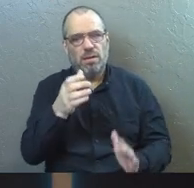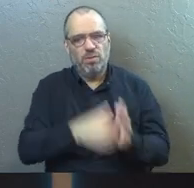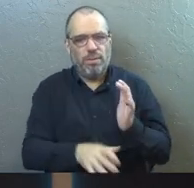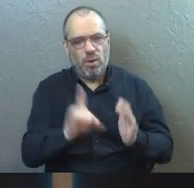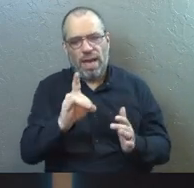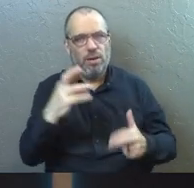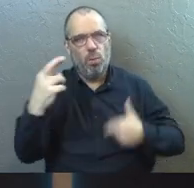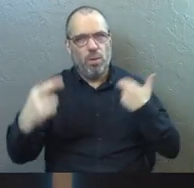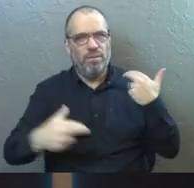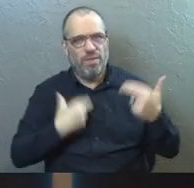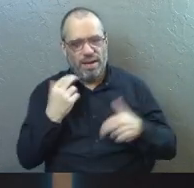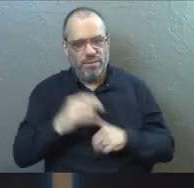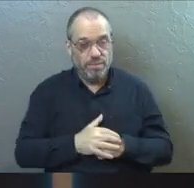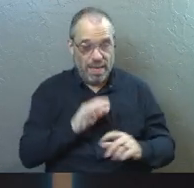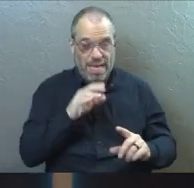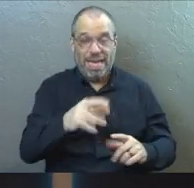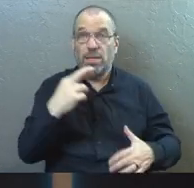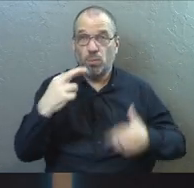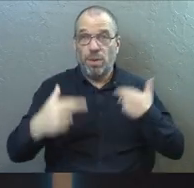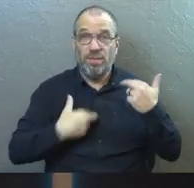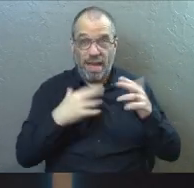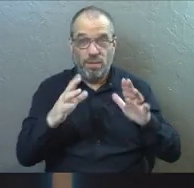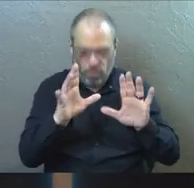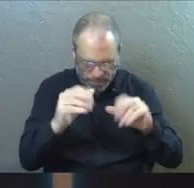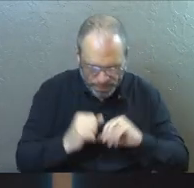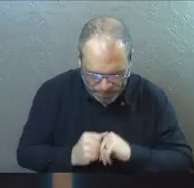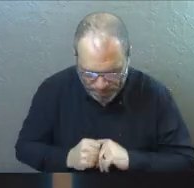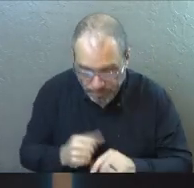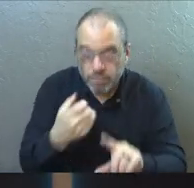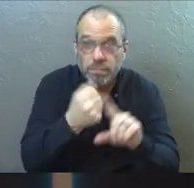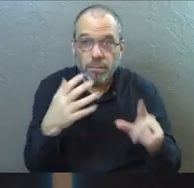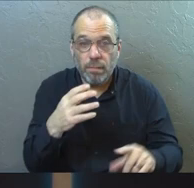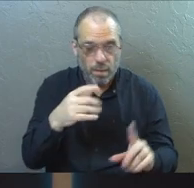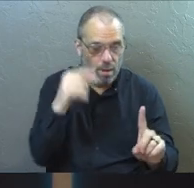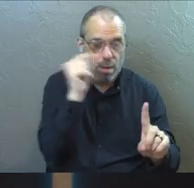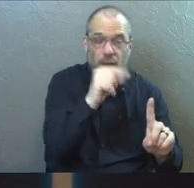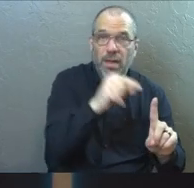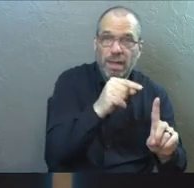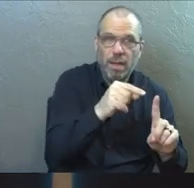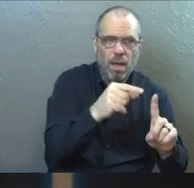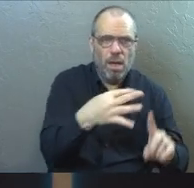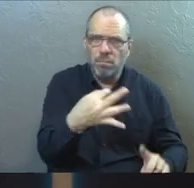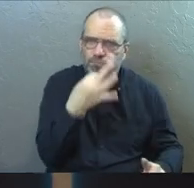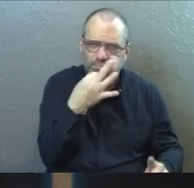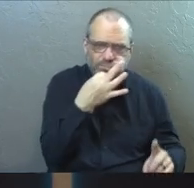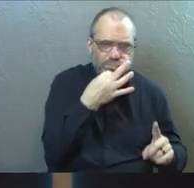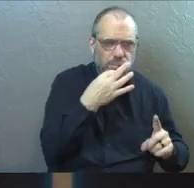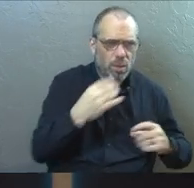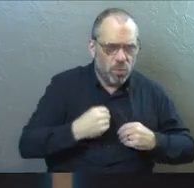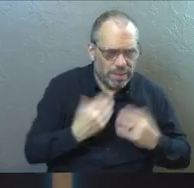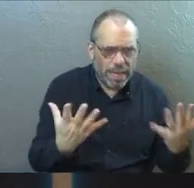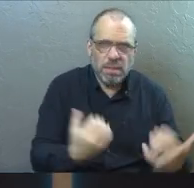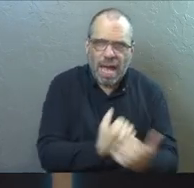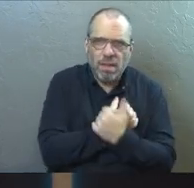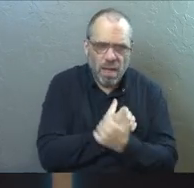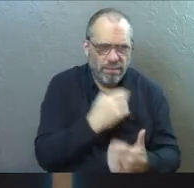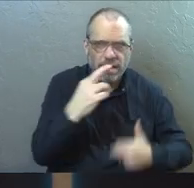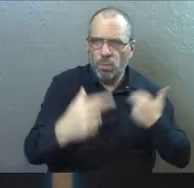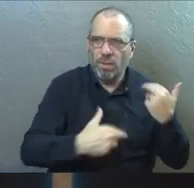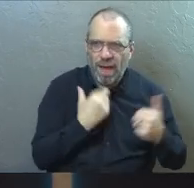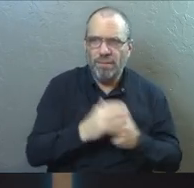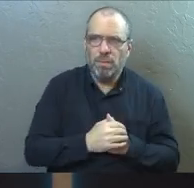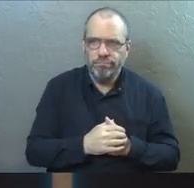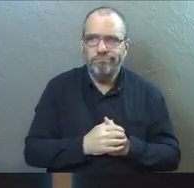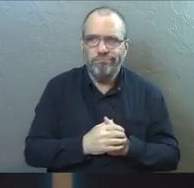started. Talk about his revival just a little bit more. Philip brought guts, resilience, and love to this revival.